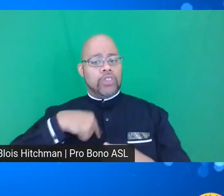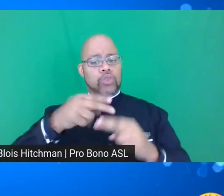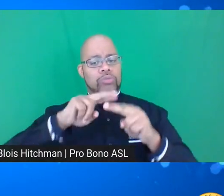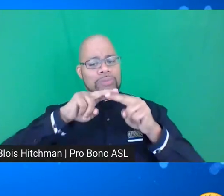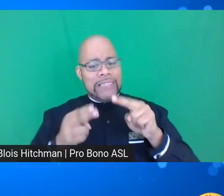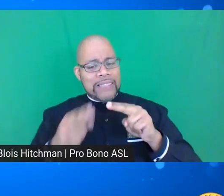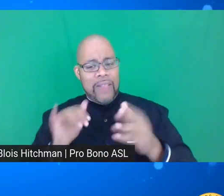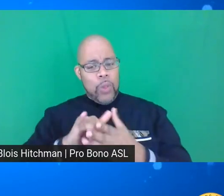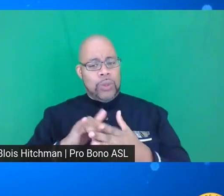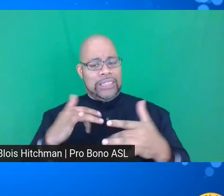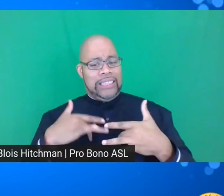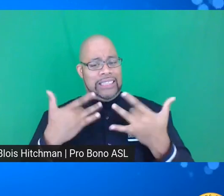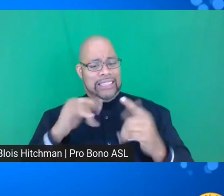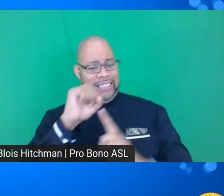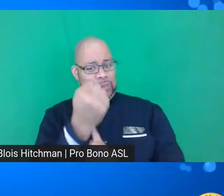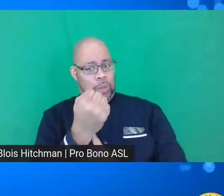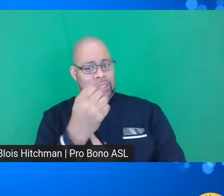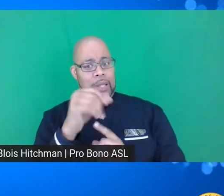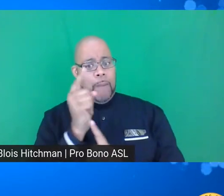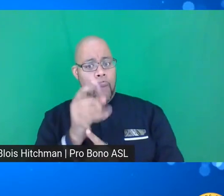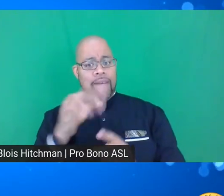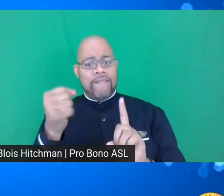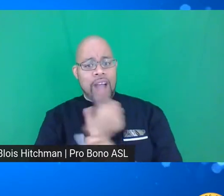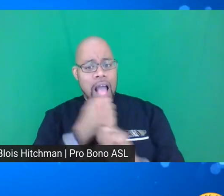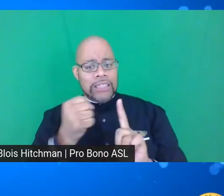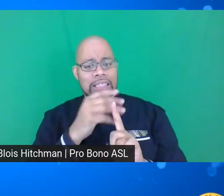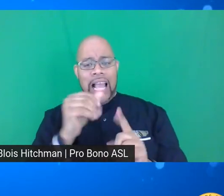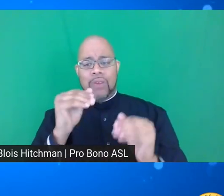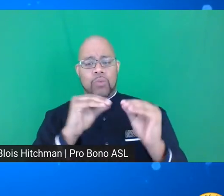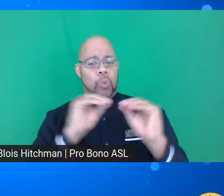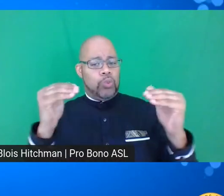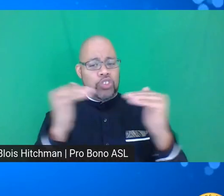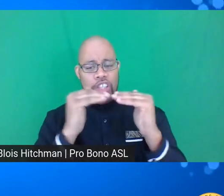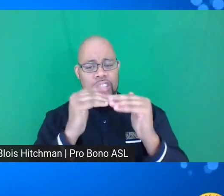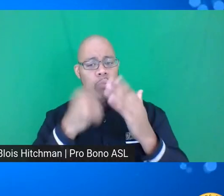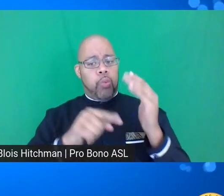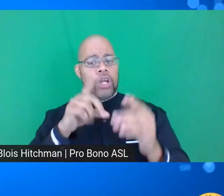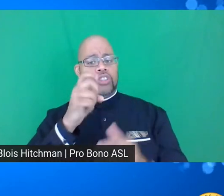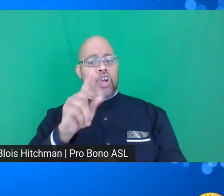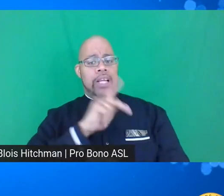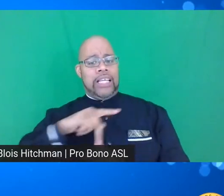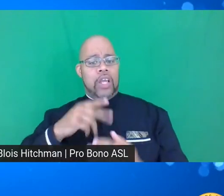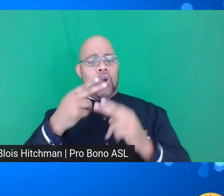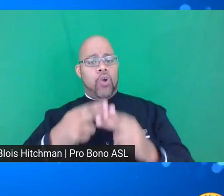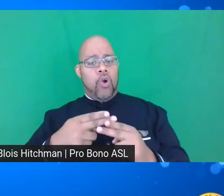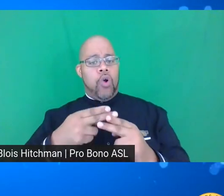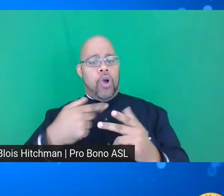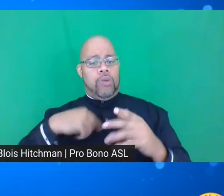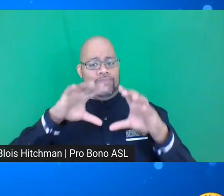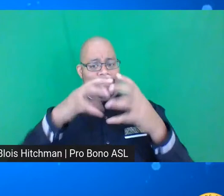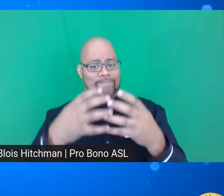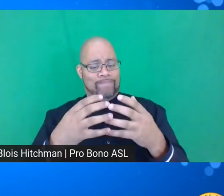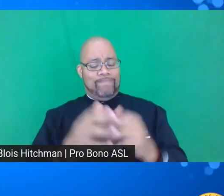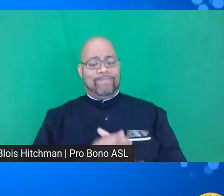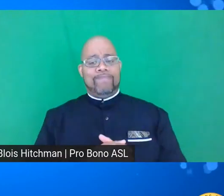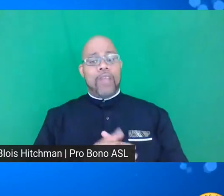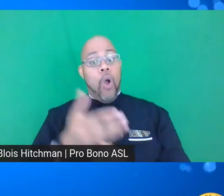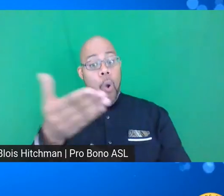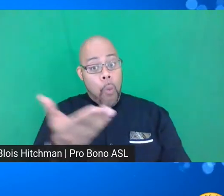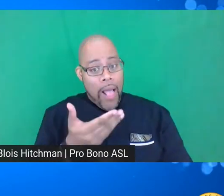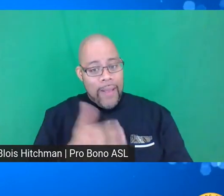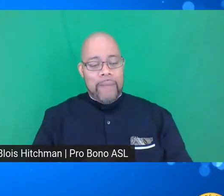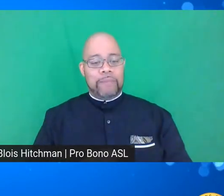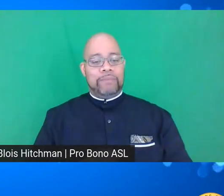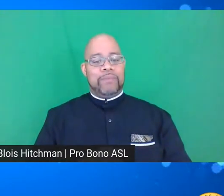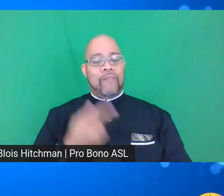instances and moments of violence and injustice in what Dr. King called our world house? Again, welcome. On behalf of